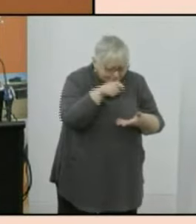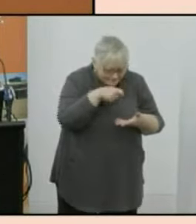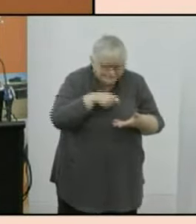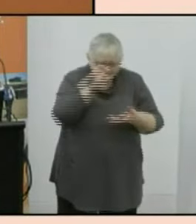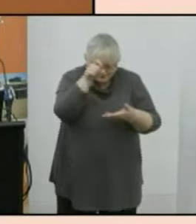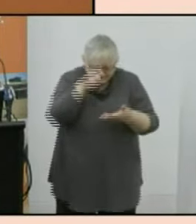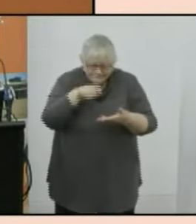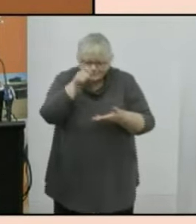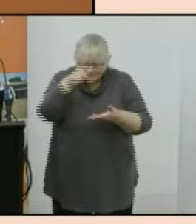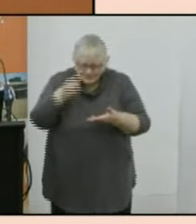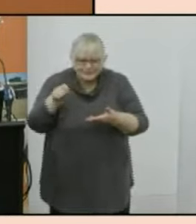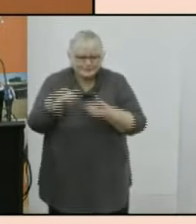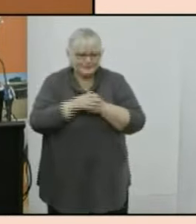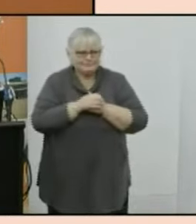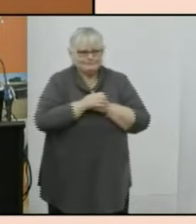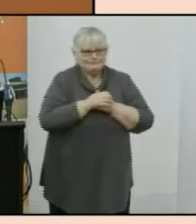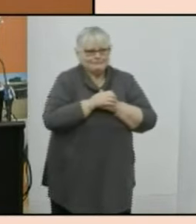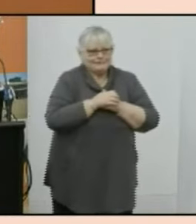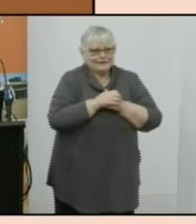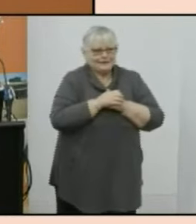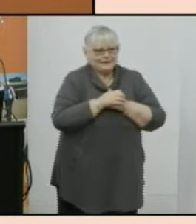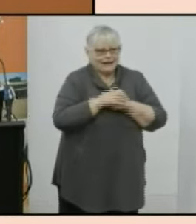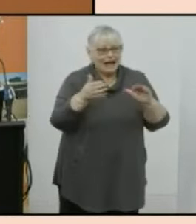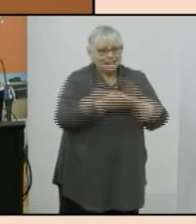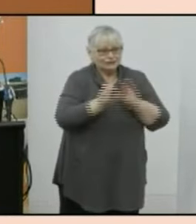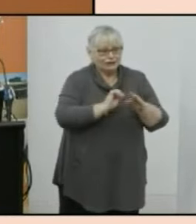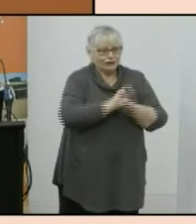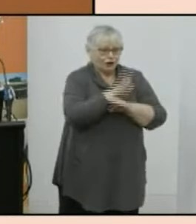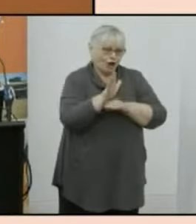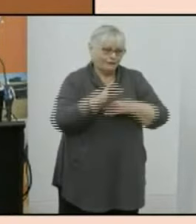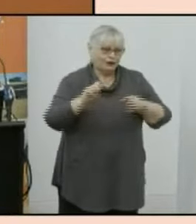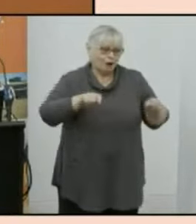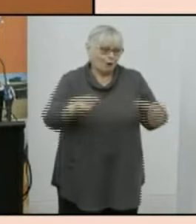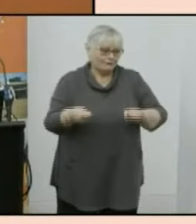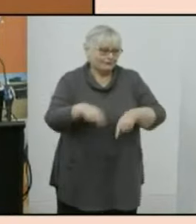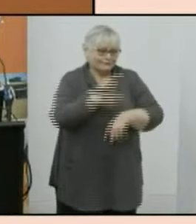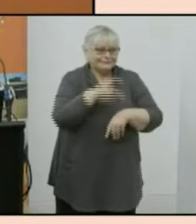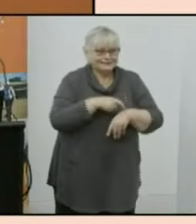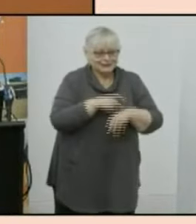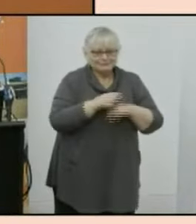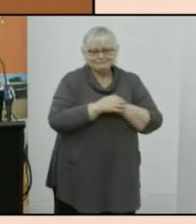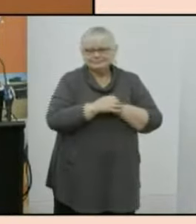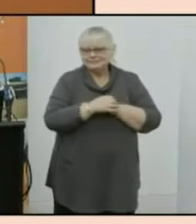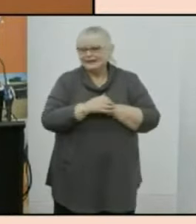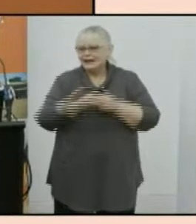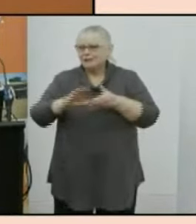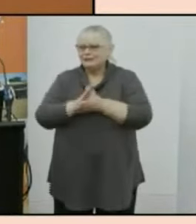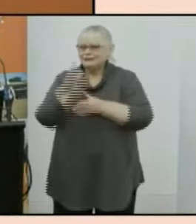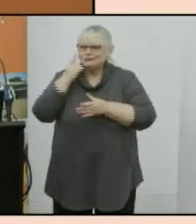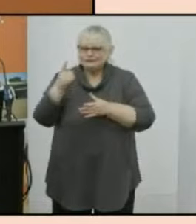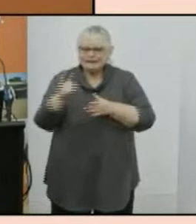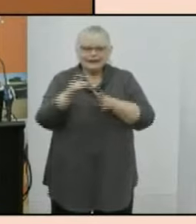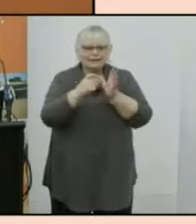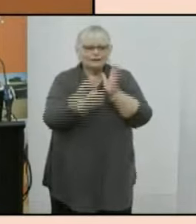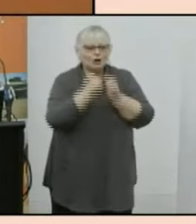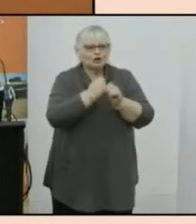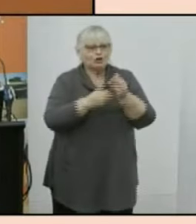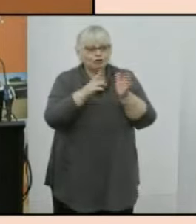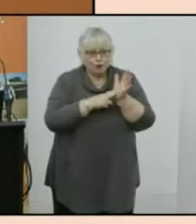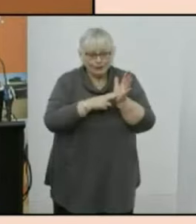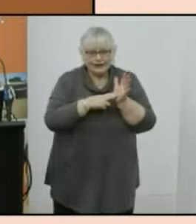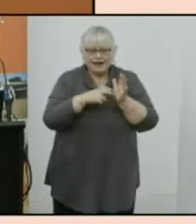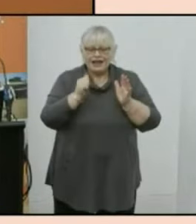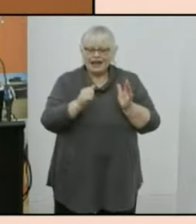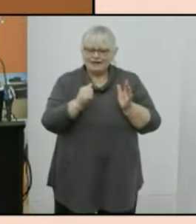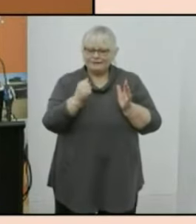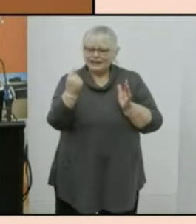fill in those census forms while under covert lockdown i'm pleased to note that dr gruin and the abs have engaged